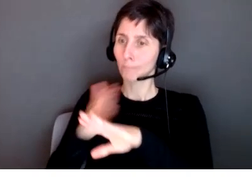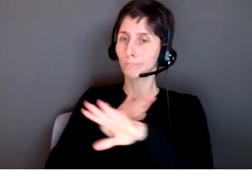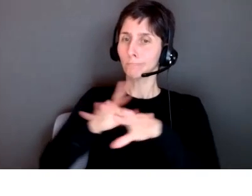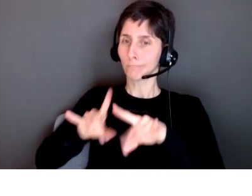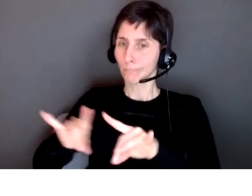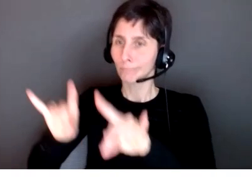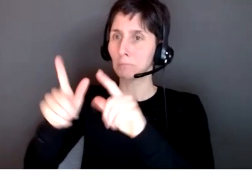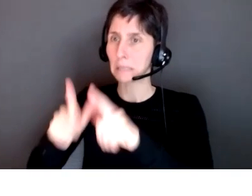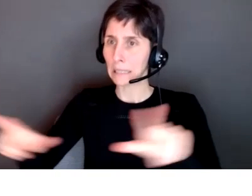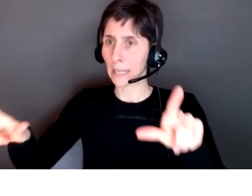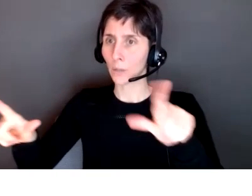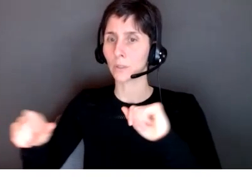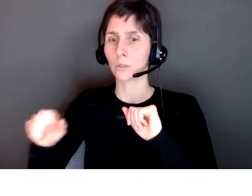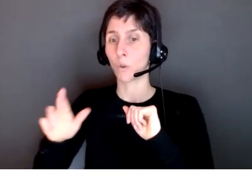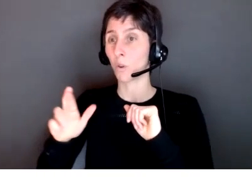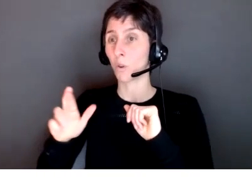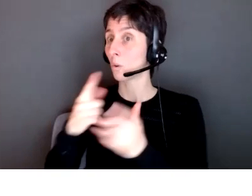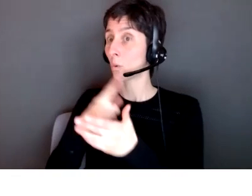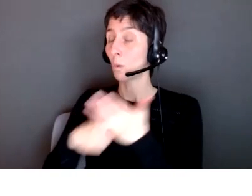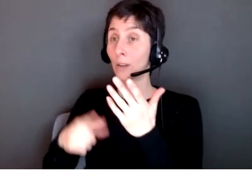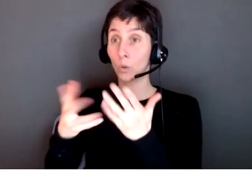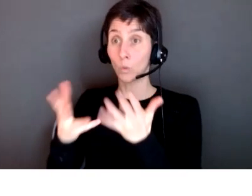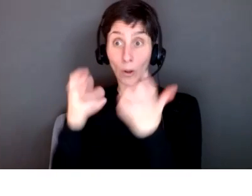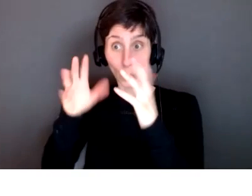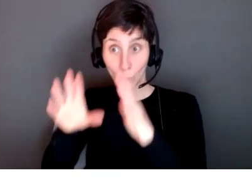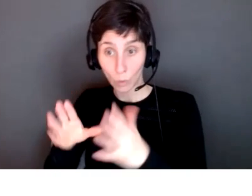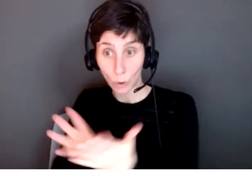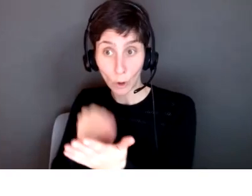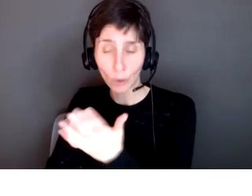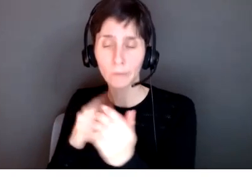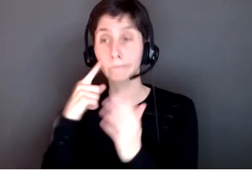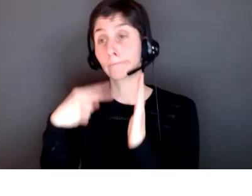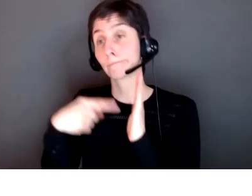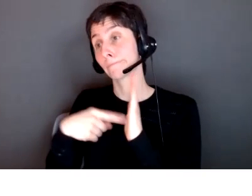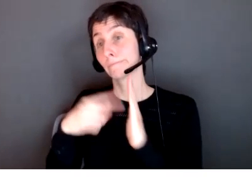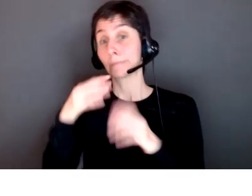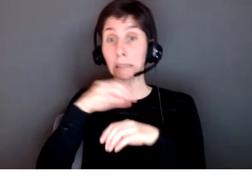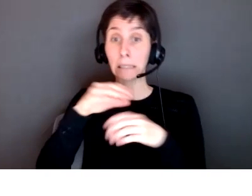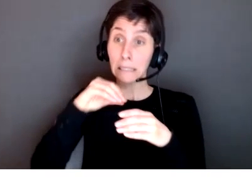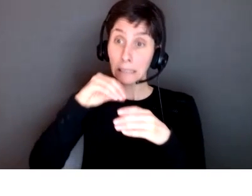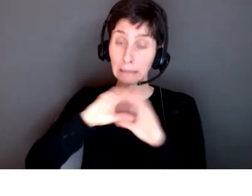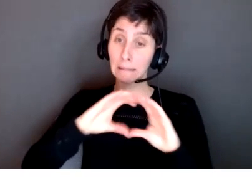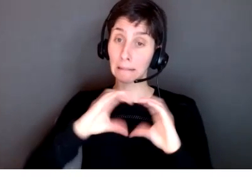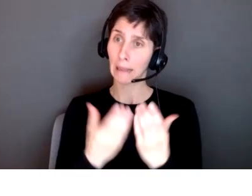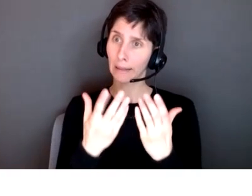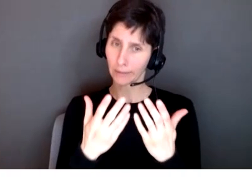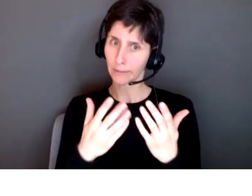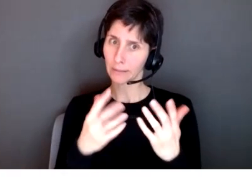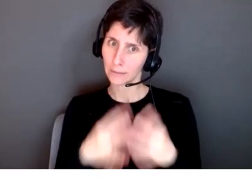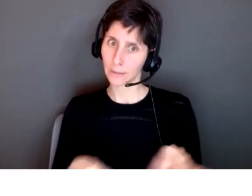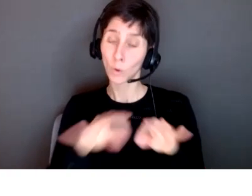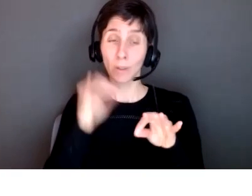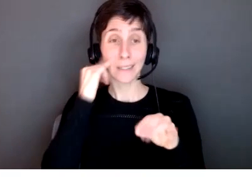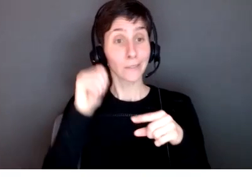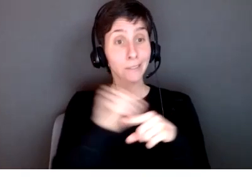your language or the language that you want to learn for example in class students who are learning english here they are also